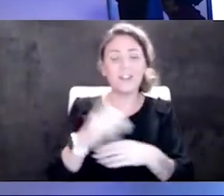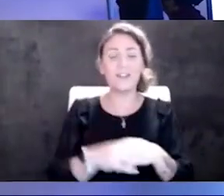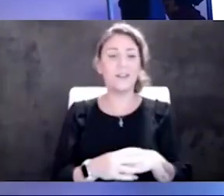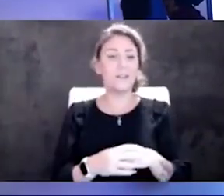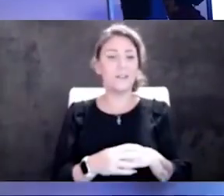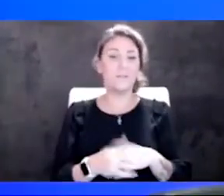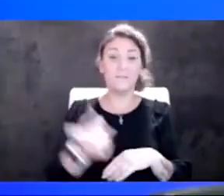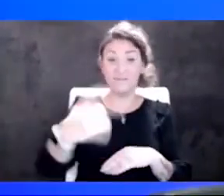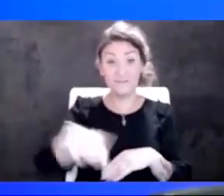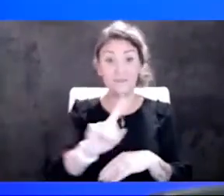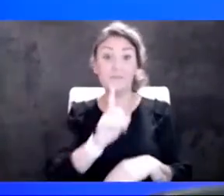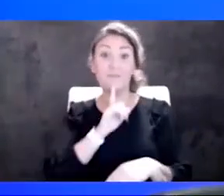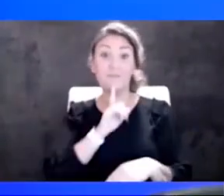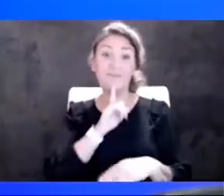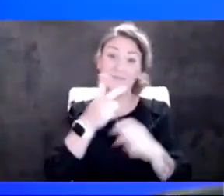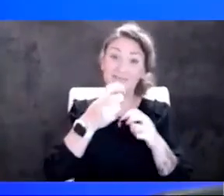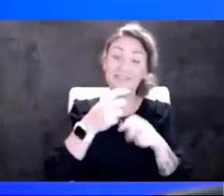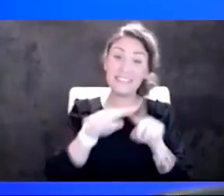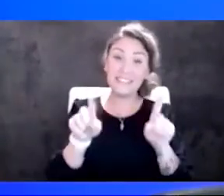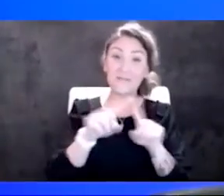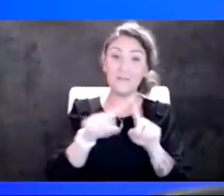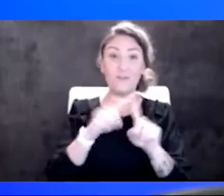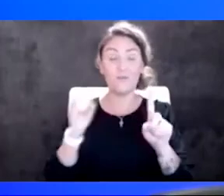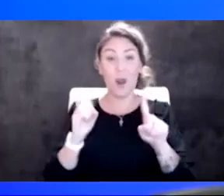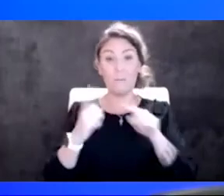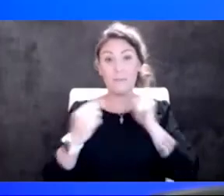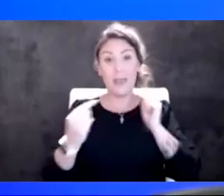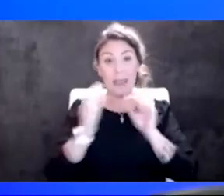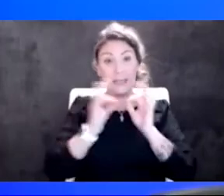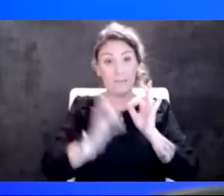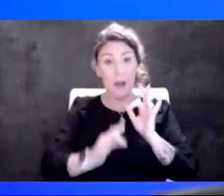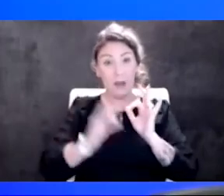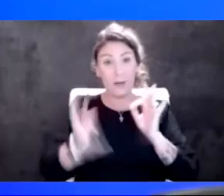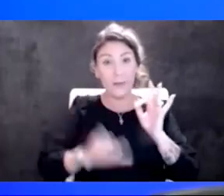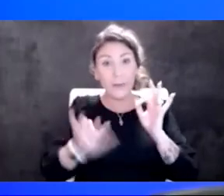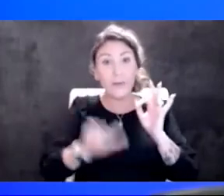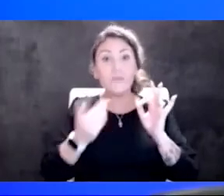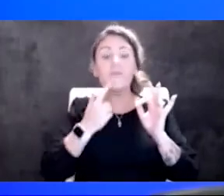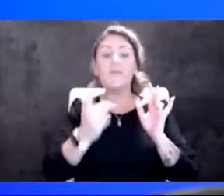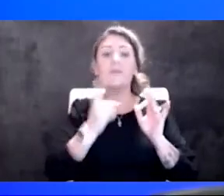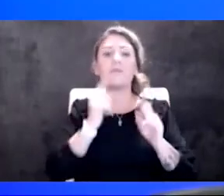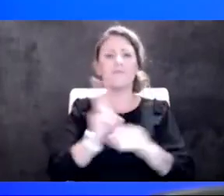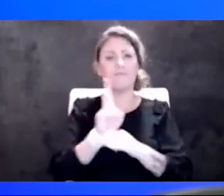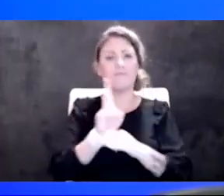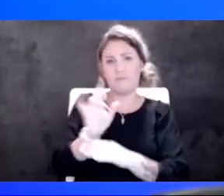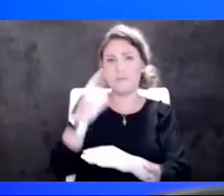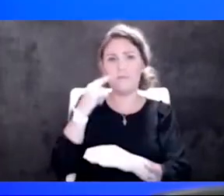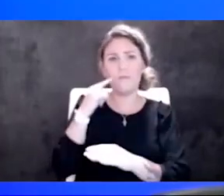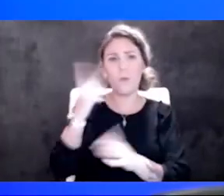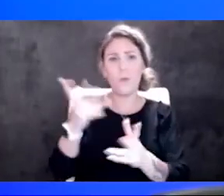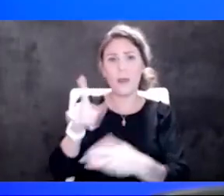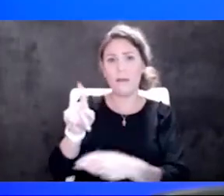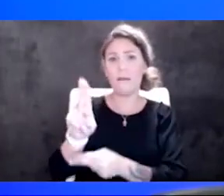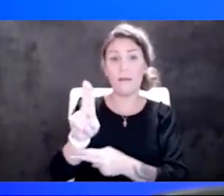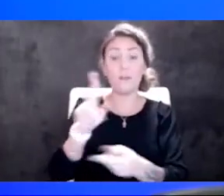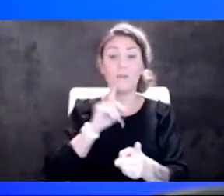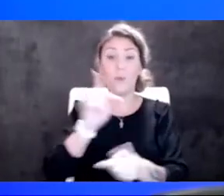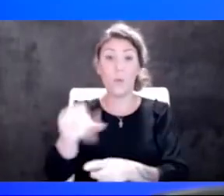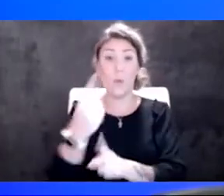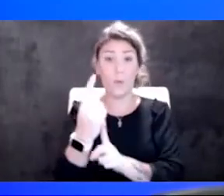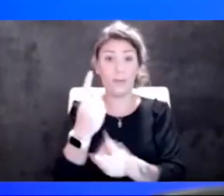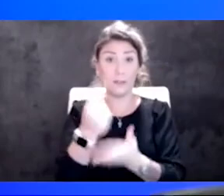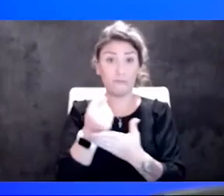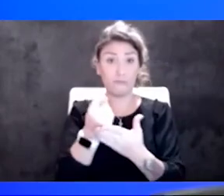Yeah, is really different from the antibodies we have right now. So what we've been using monoclonal antibodies for at KU really has been only treatment. And that's,